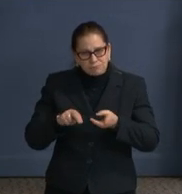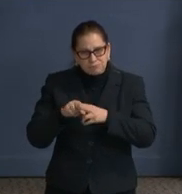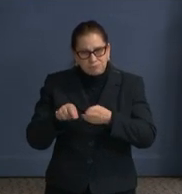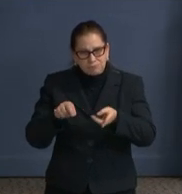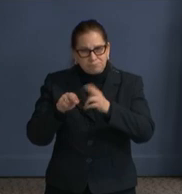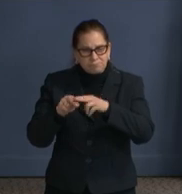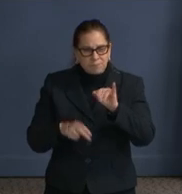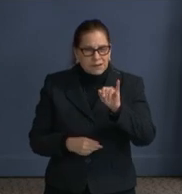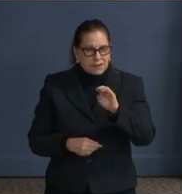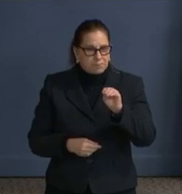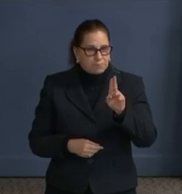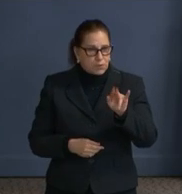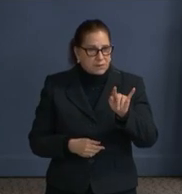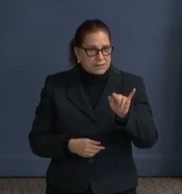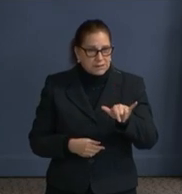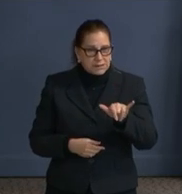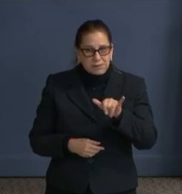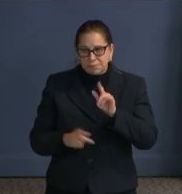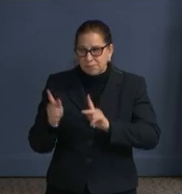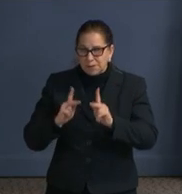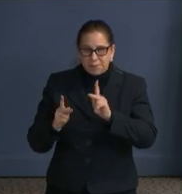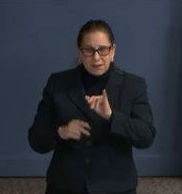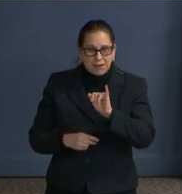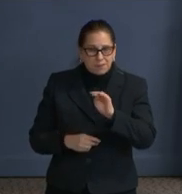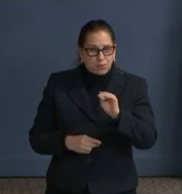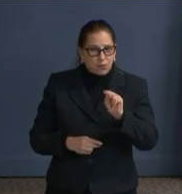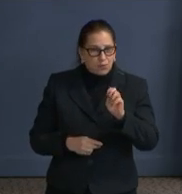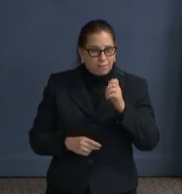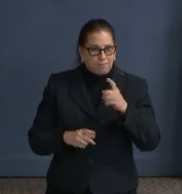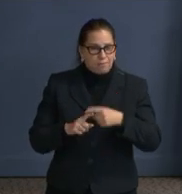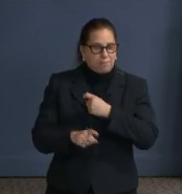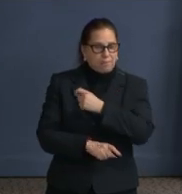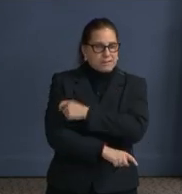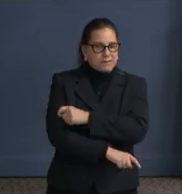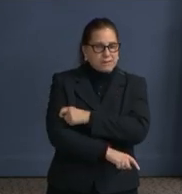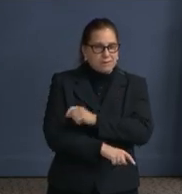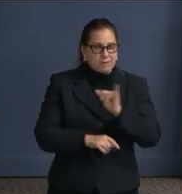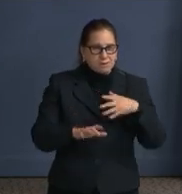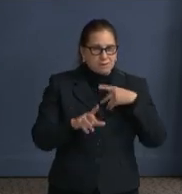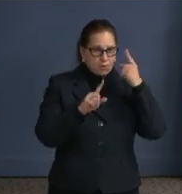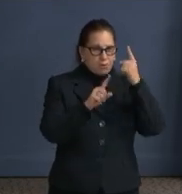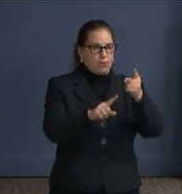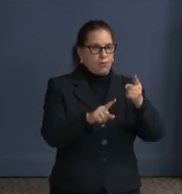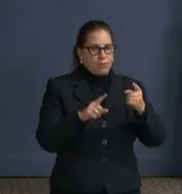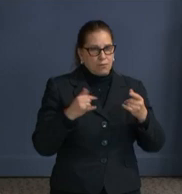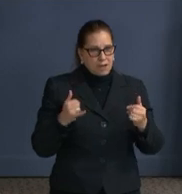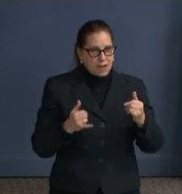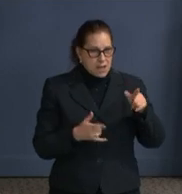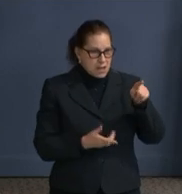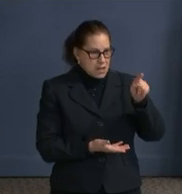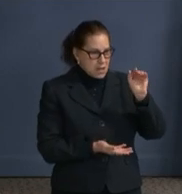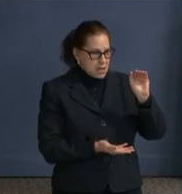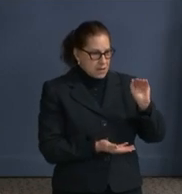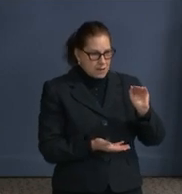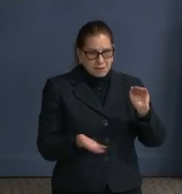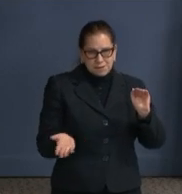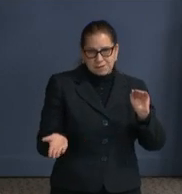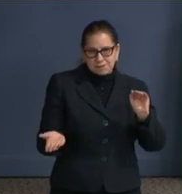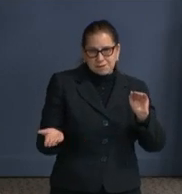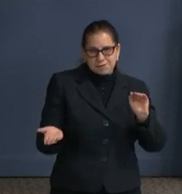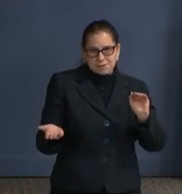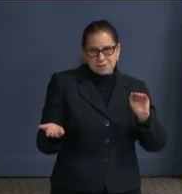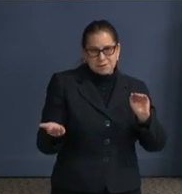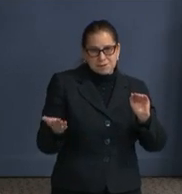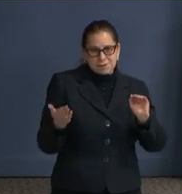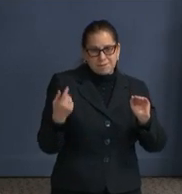biggest opportunity for success. And then a quick follow on that with the variants. Some experts are saying you should be wearing two